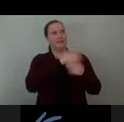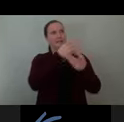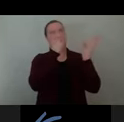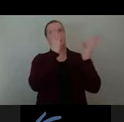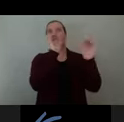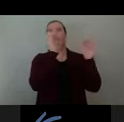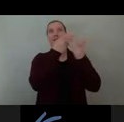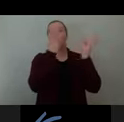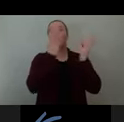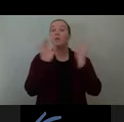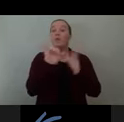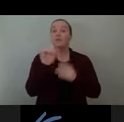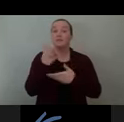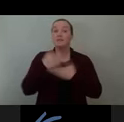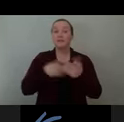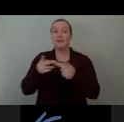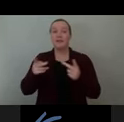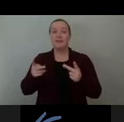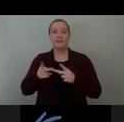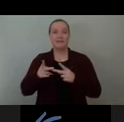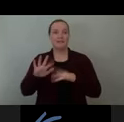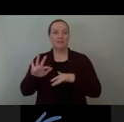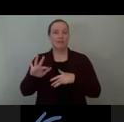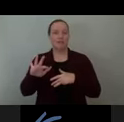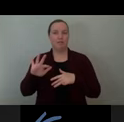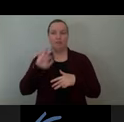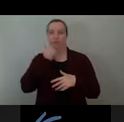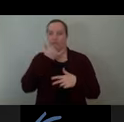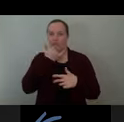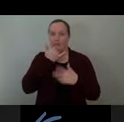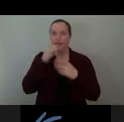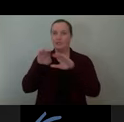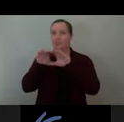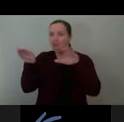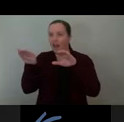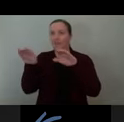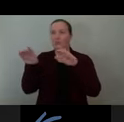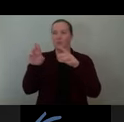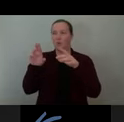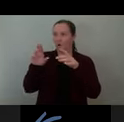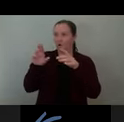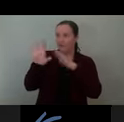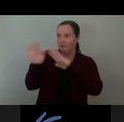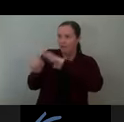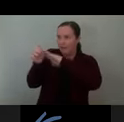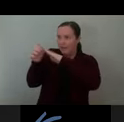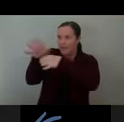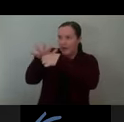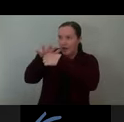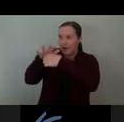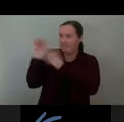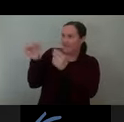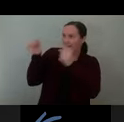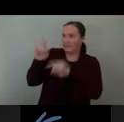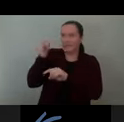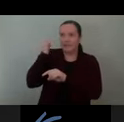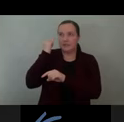are kind of accidental shelters or undisturbed nooks where nothing's really going on. But if you look closely,